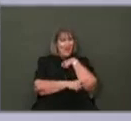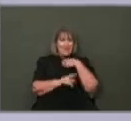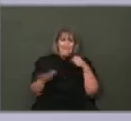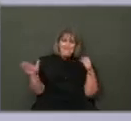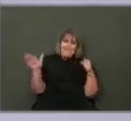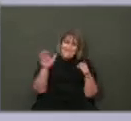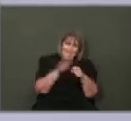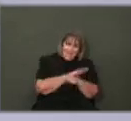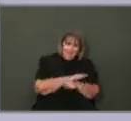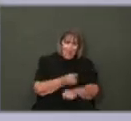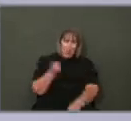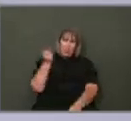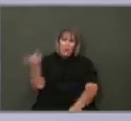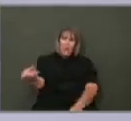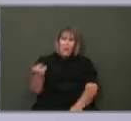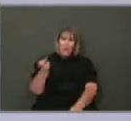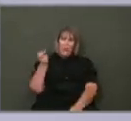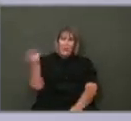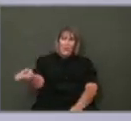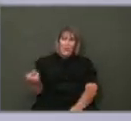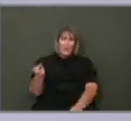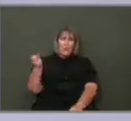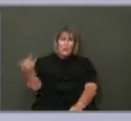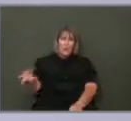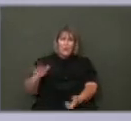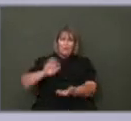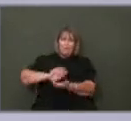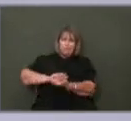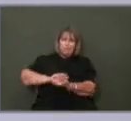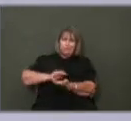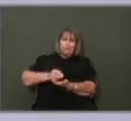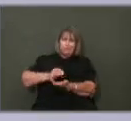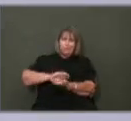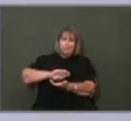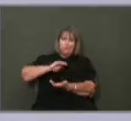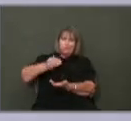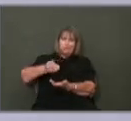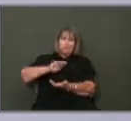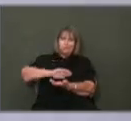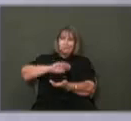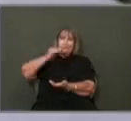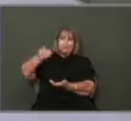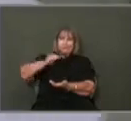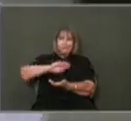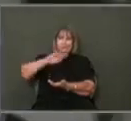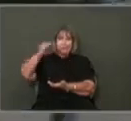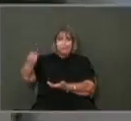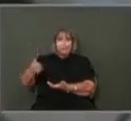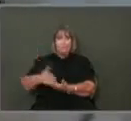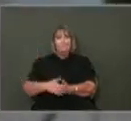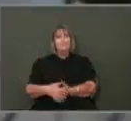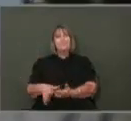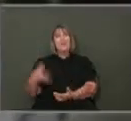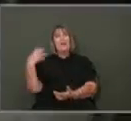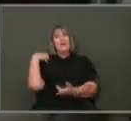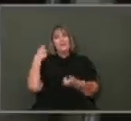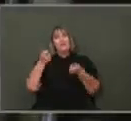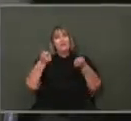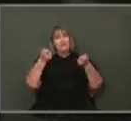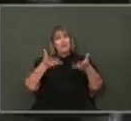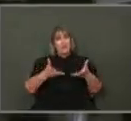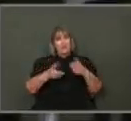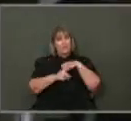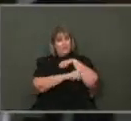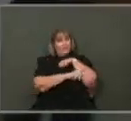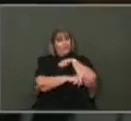junk and they're there. Yeah. So the director of animal care services and of solid waste are